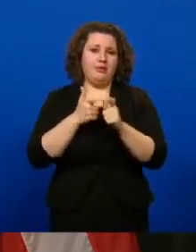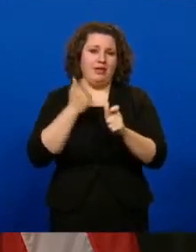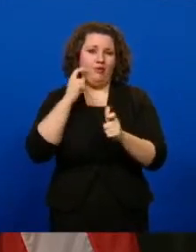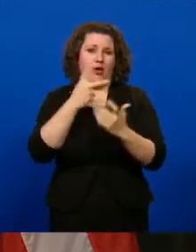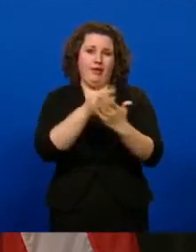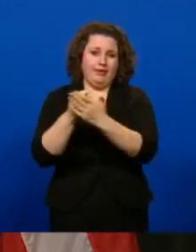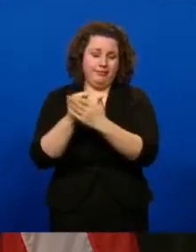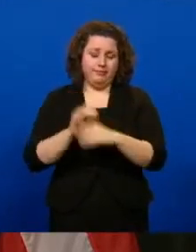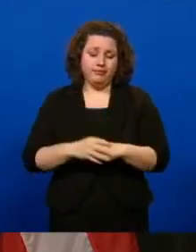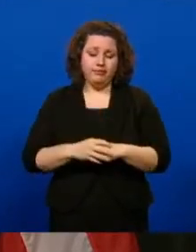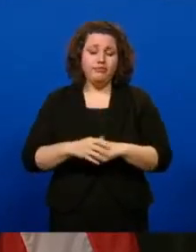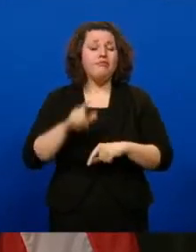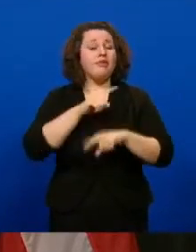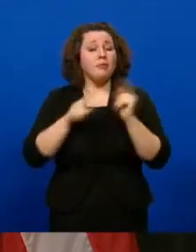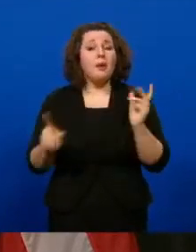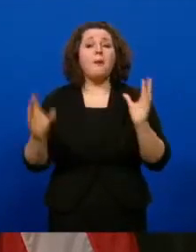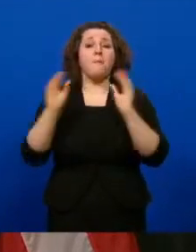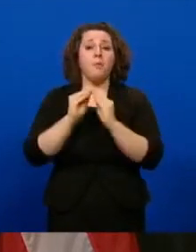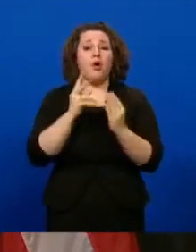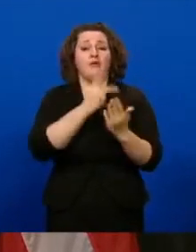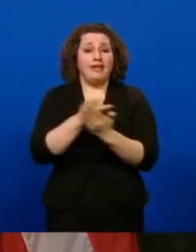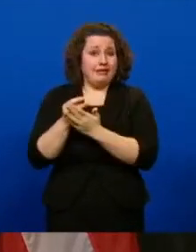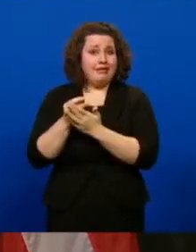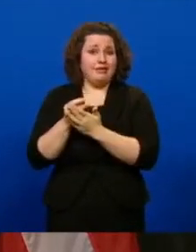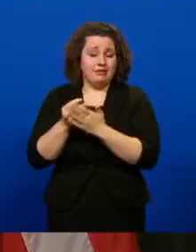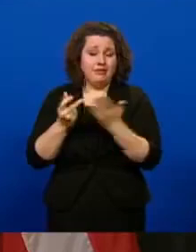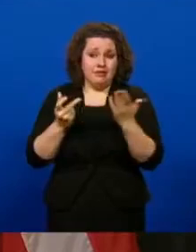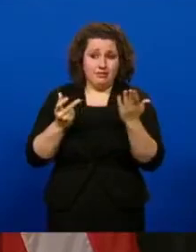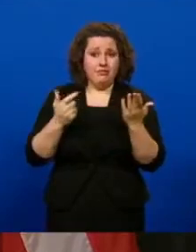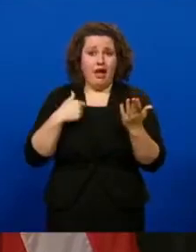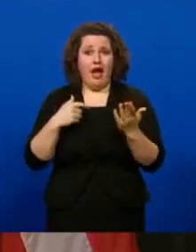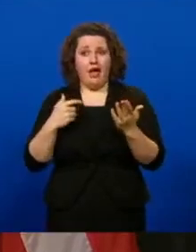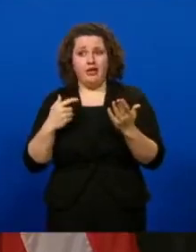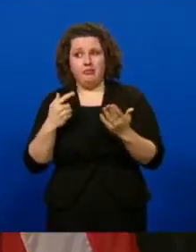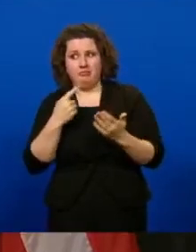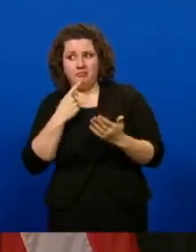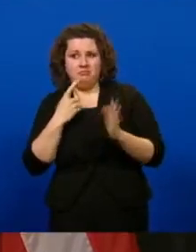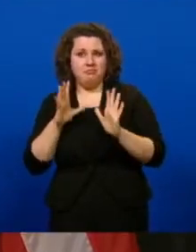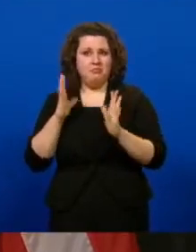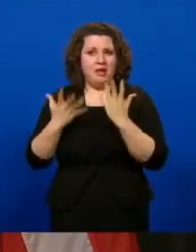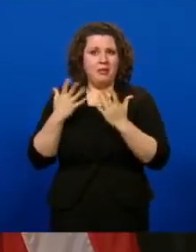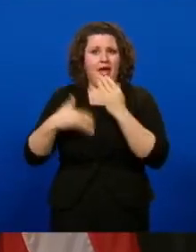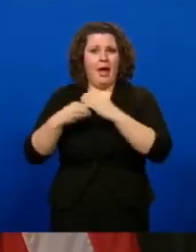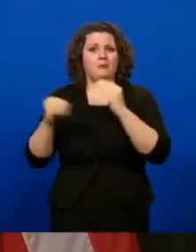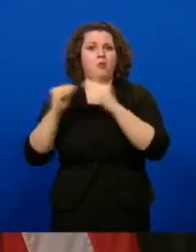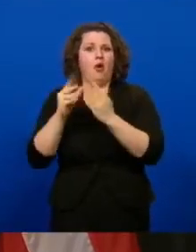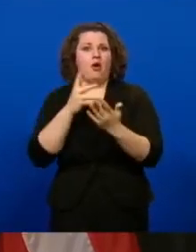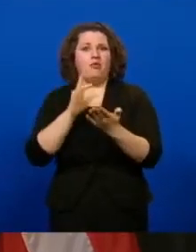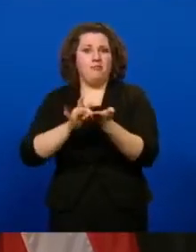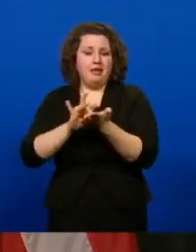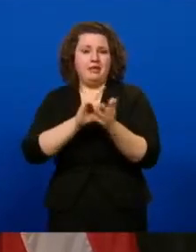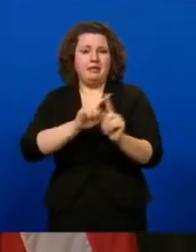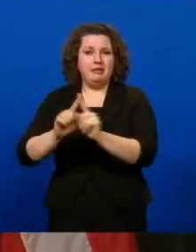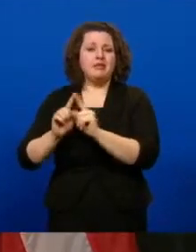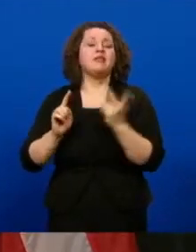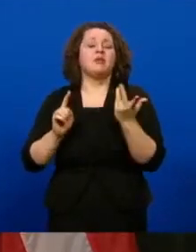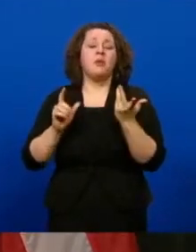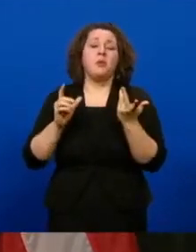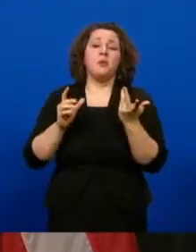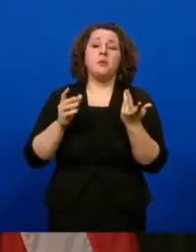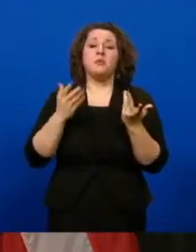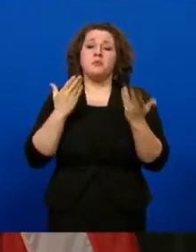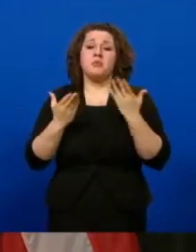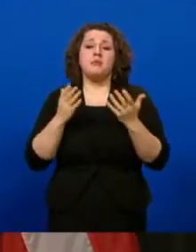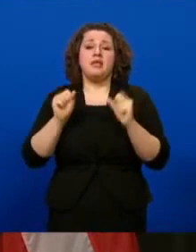However, with additional vaccines expected to enter the market, as I alluded to, we're optimistic that soon we'll be able to further